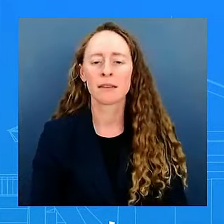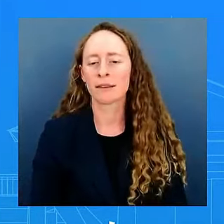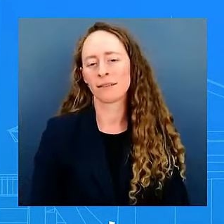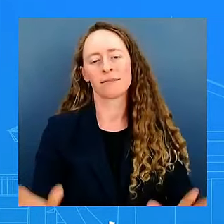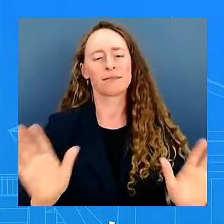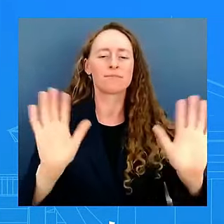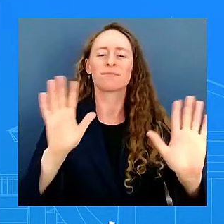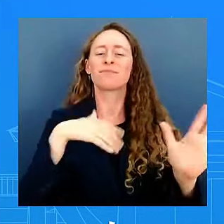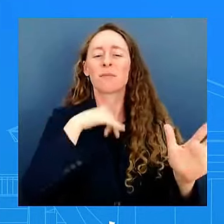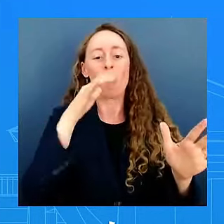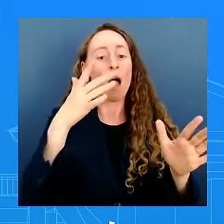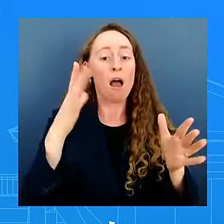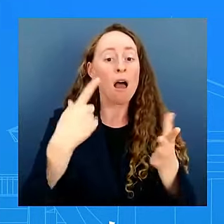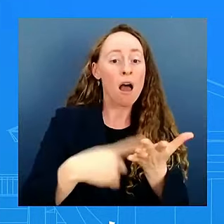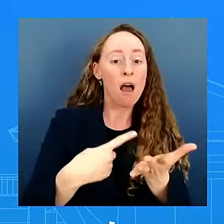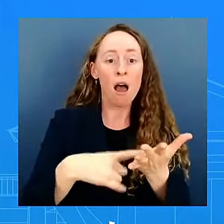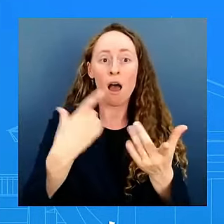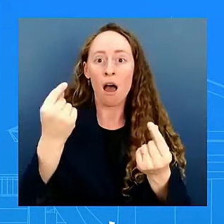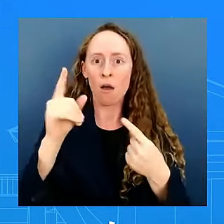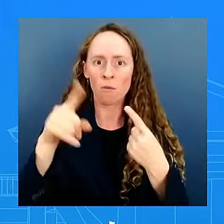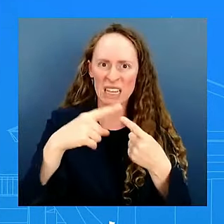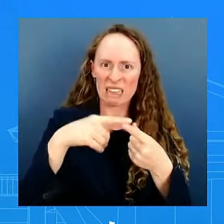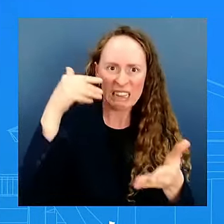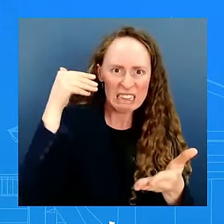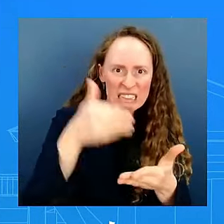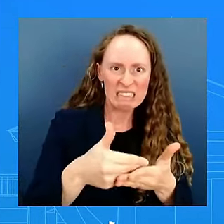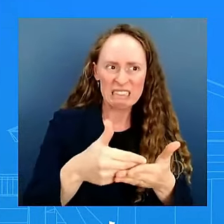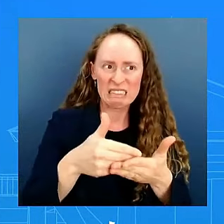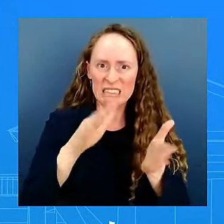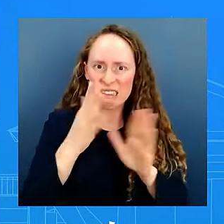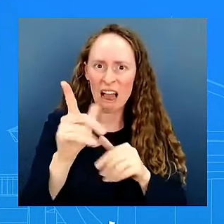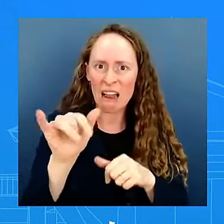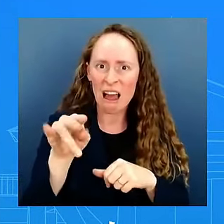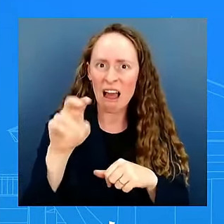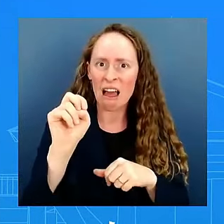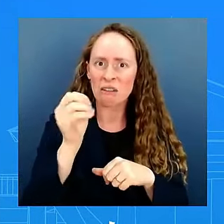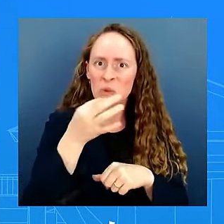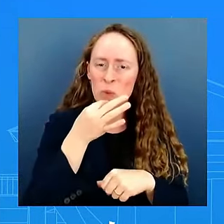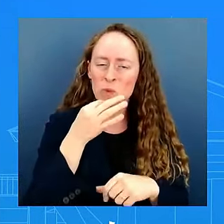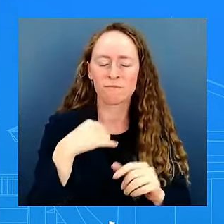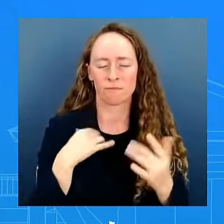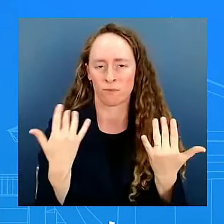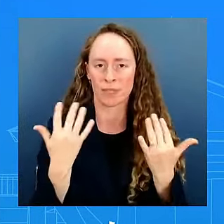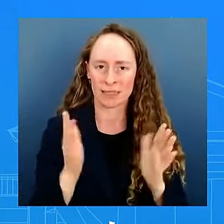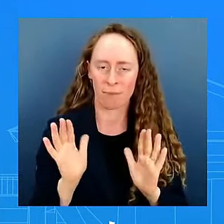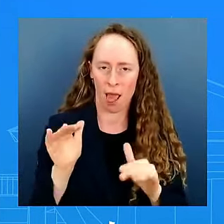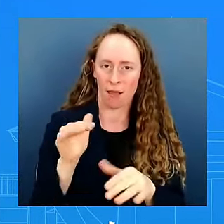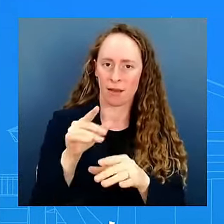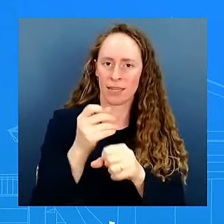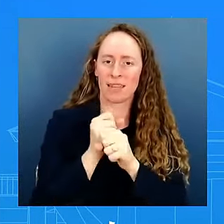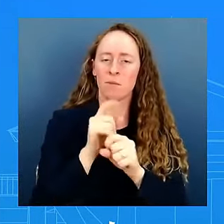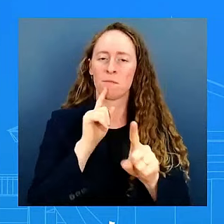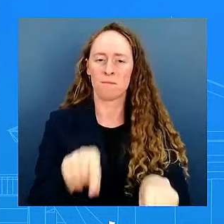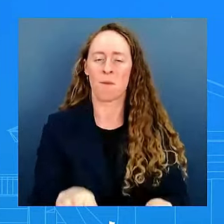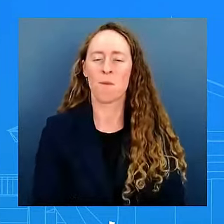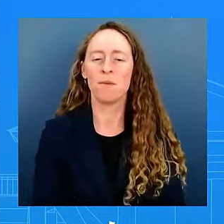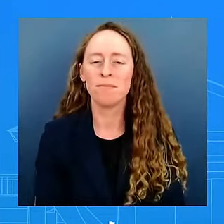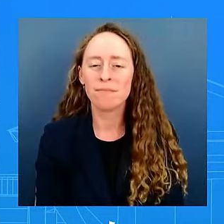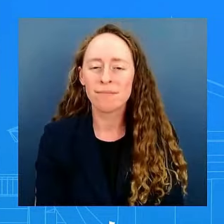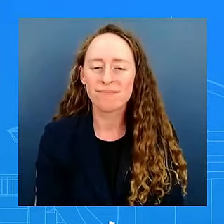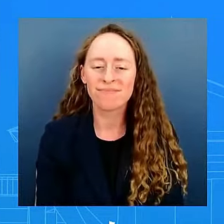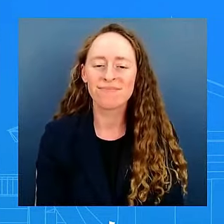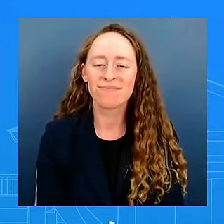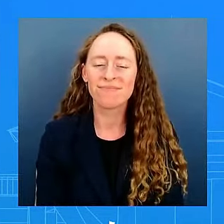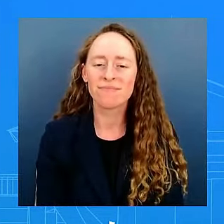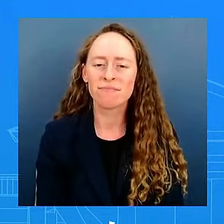received uh their recommendation and so yeah joe biden's previous statements on this u.s deal remaining domestically